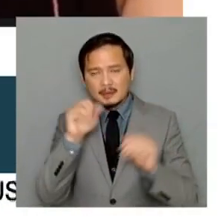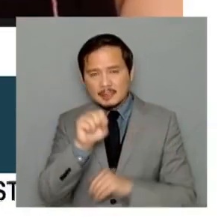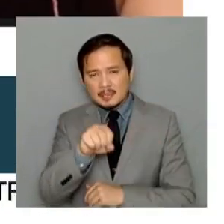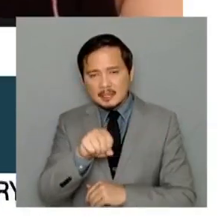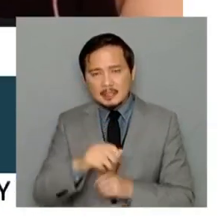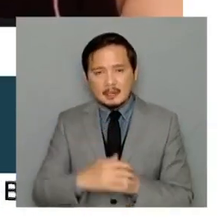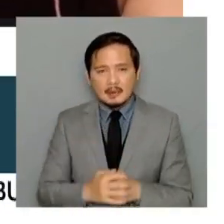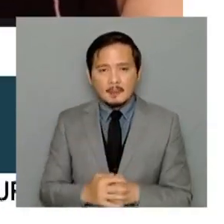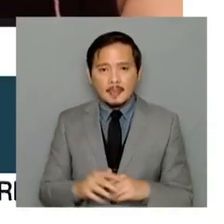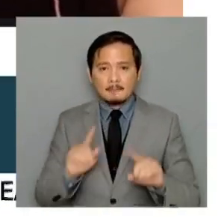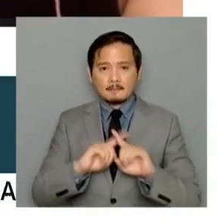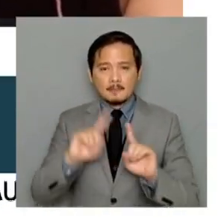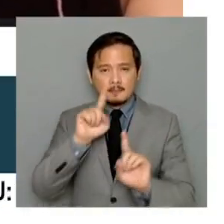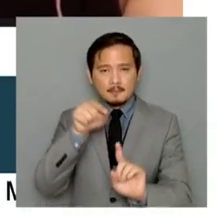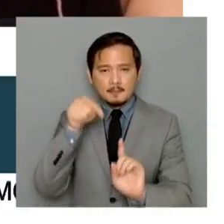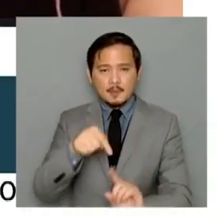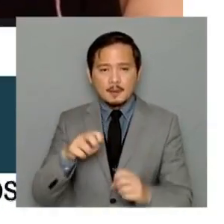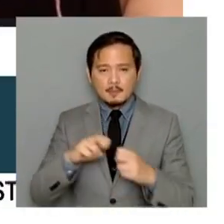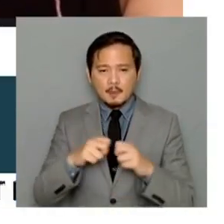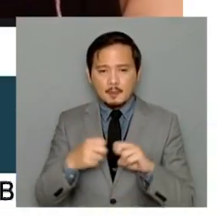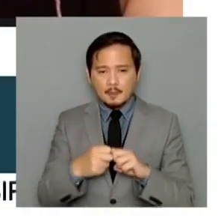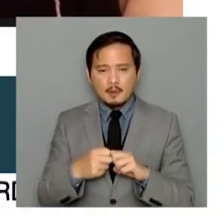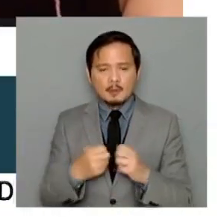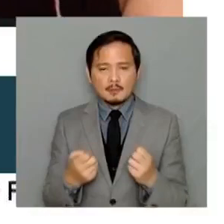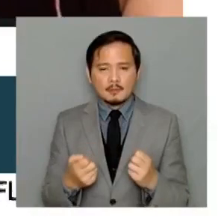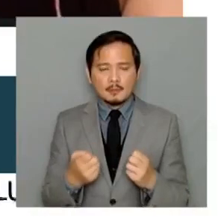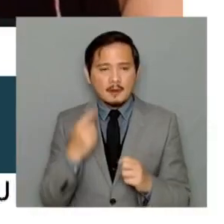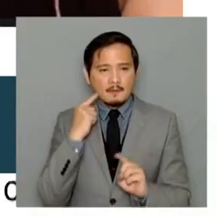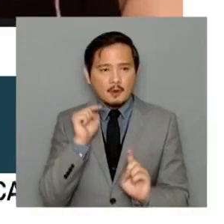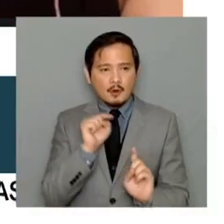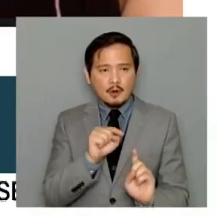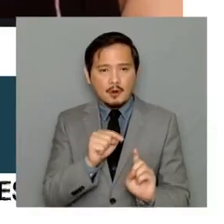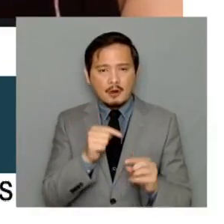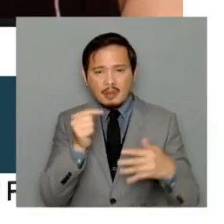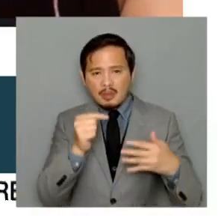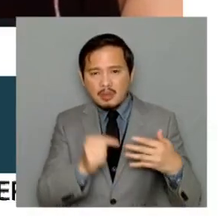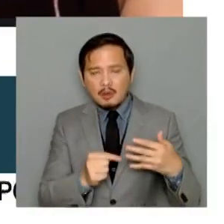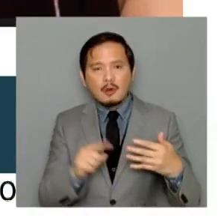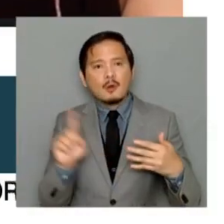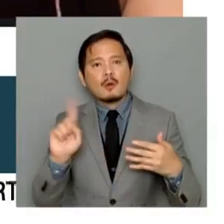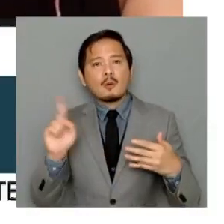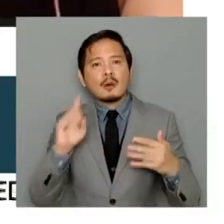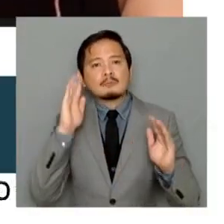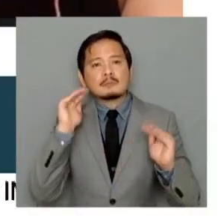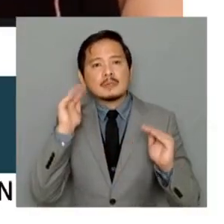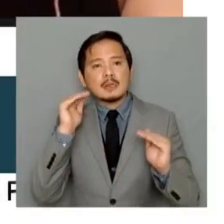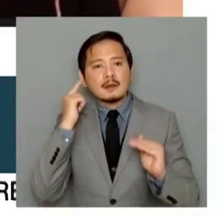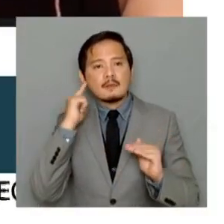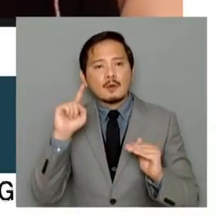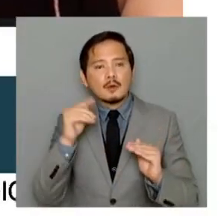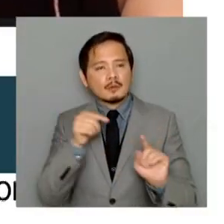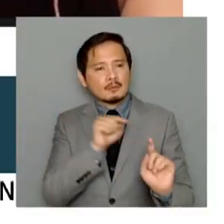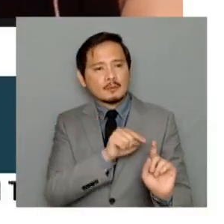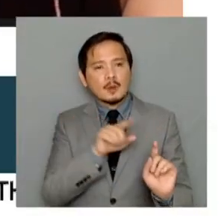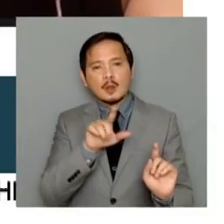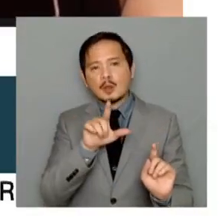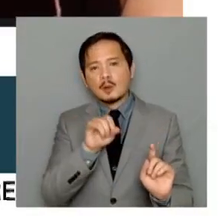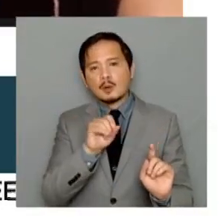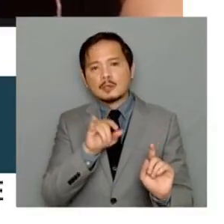specific problem, Heidi, what are your expectations from the incoming secretary or the newly nominated secretary? Go ahead, Heidi.